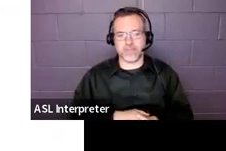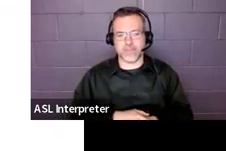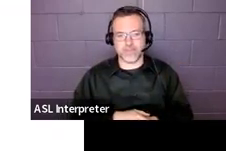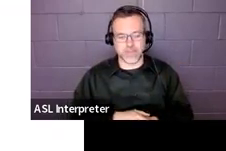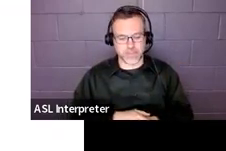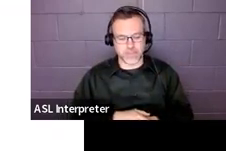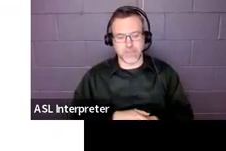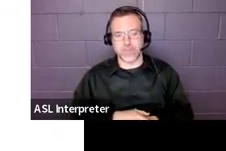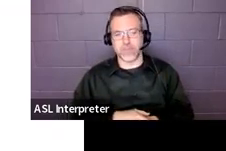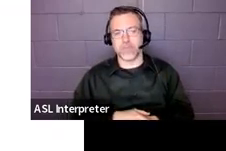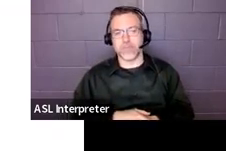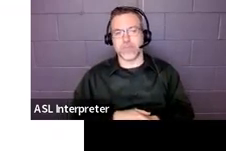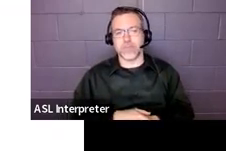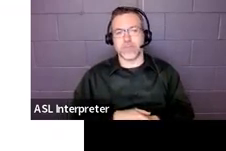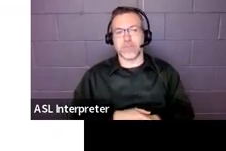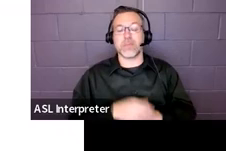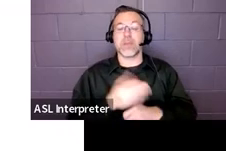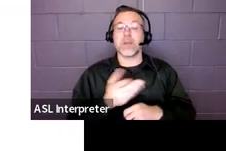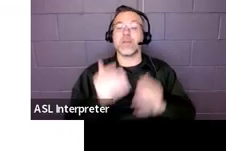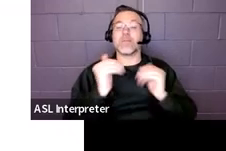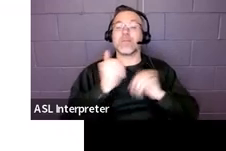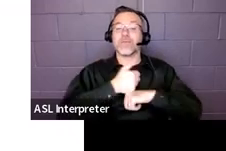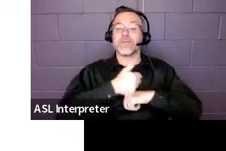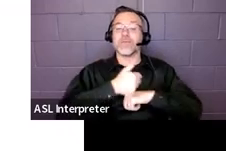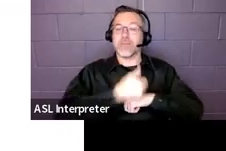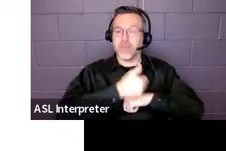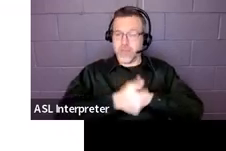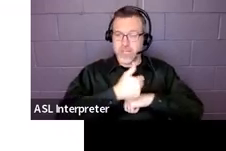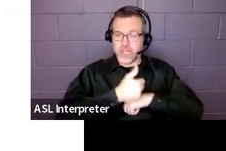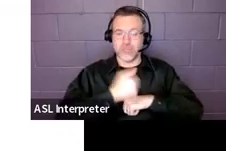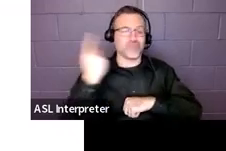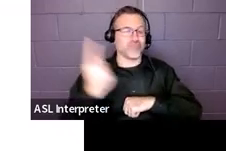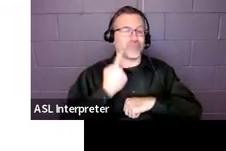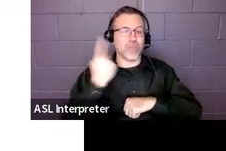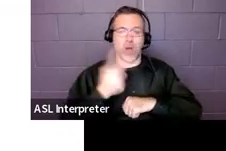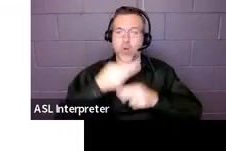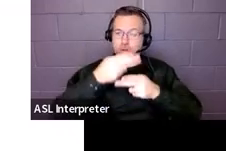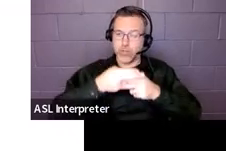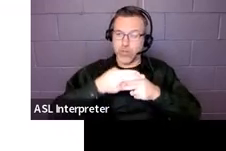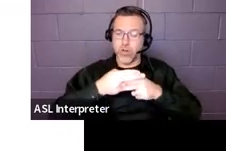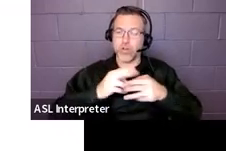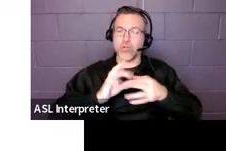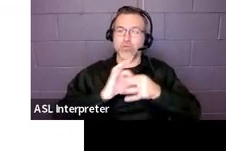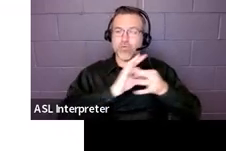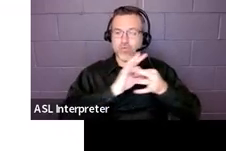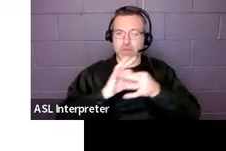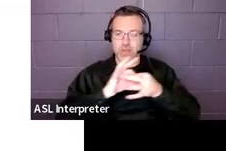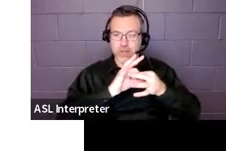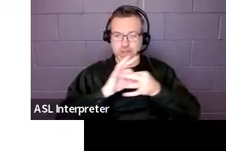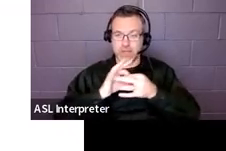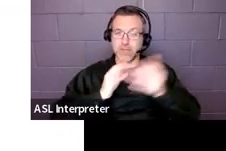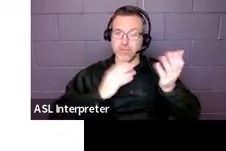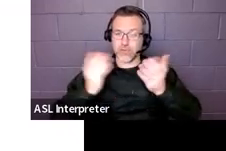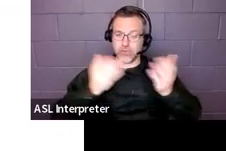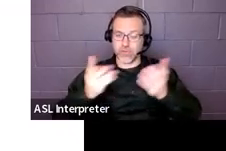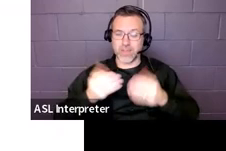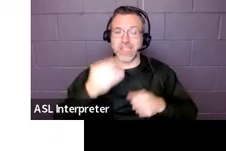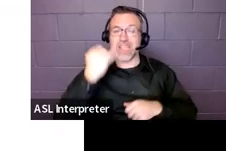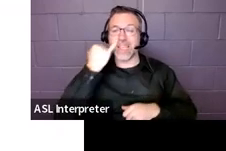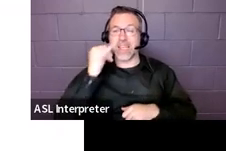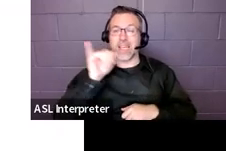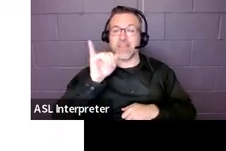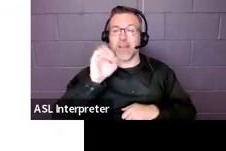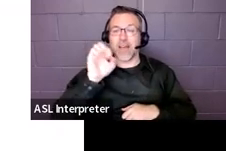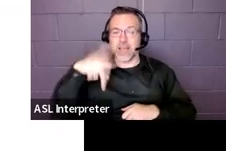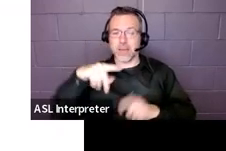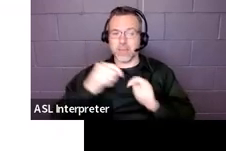Okay, transportation. Transportation is a related service. So if the IEP team determines that the transportation service has